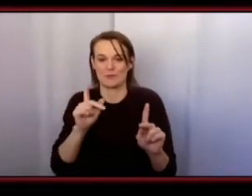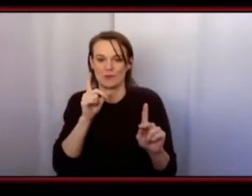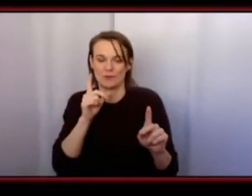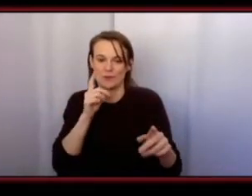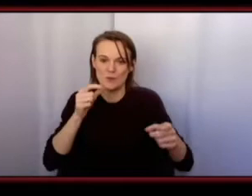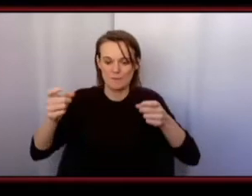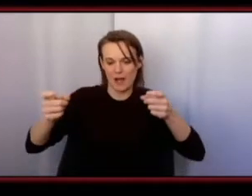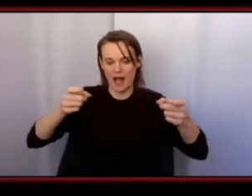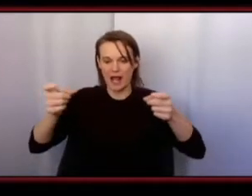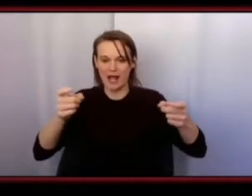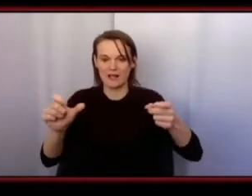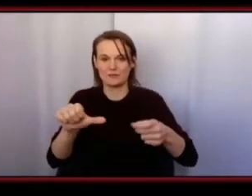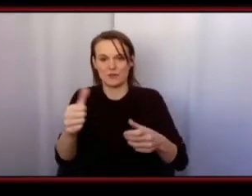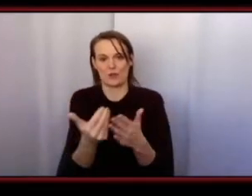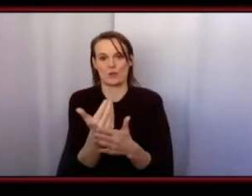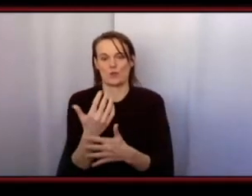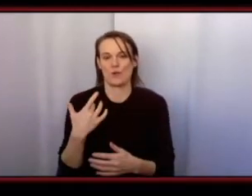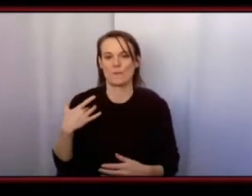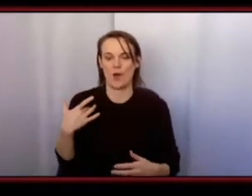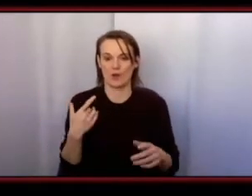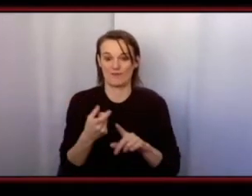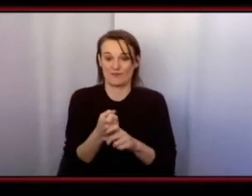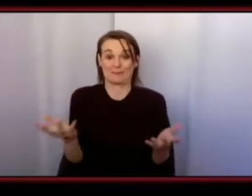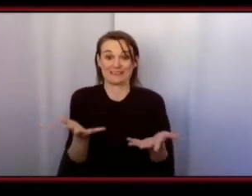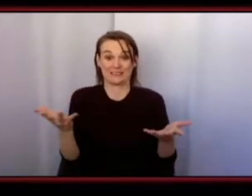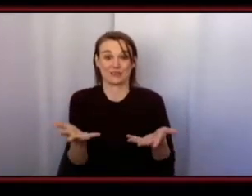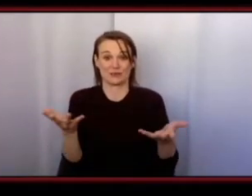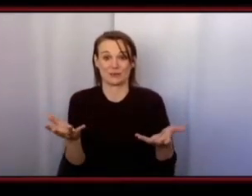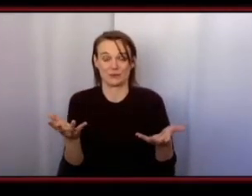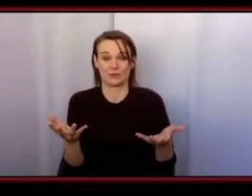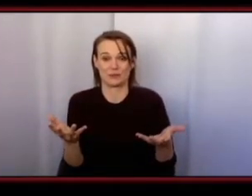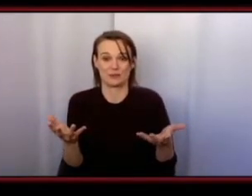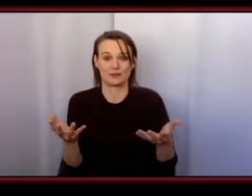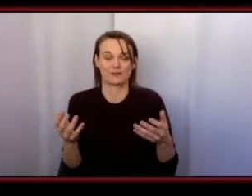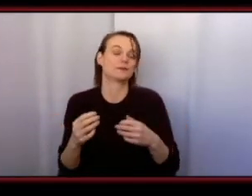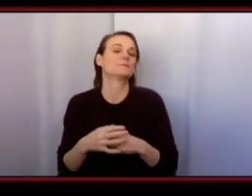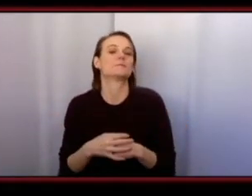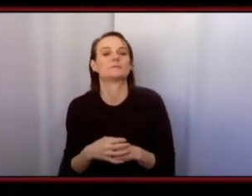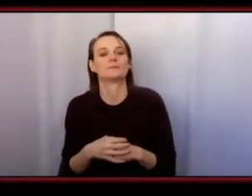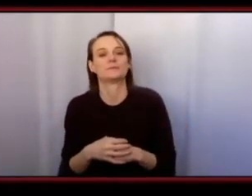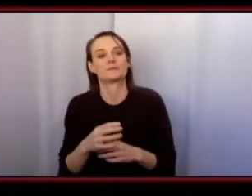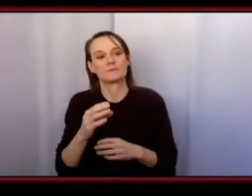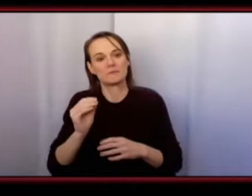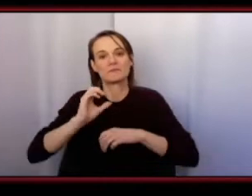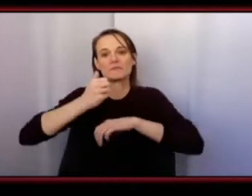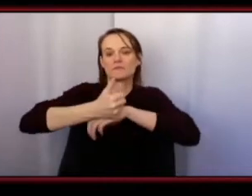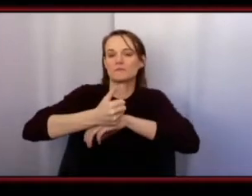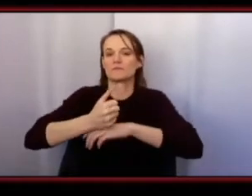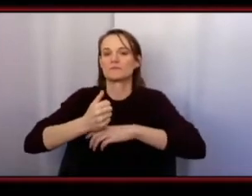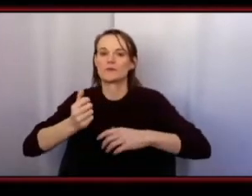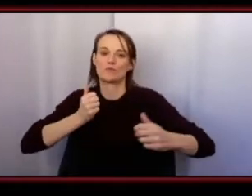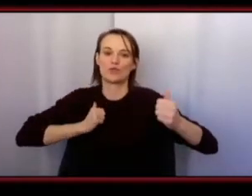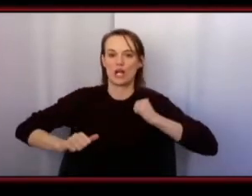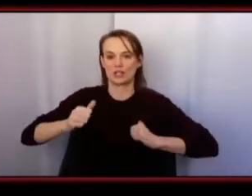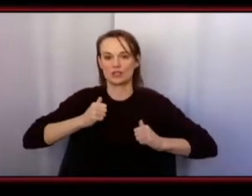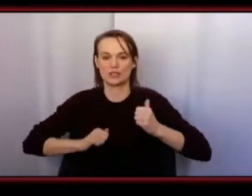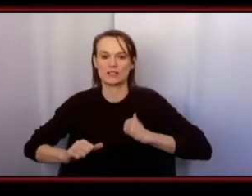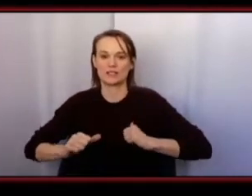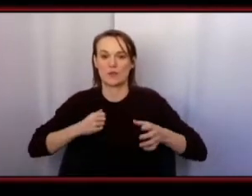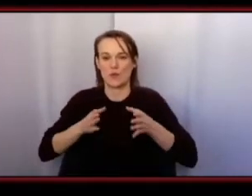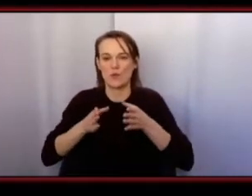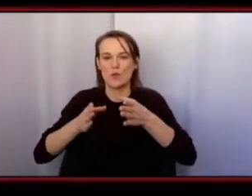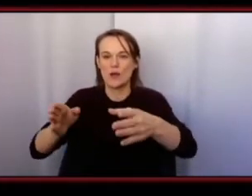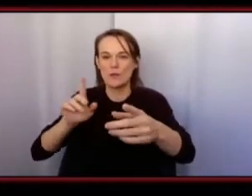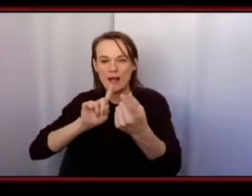talents from the area and also with that production so we are involved in producing runway